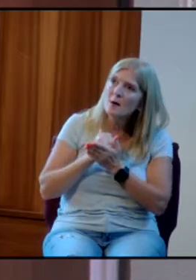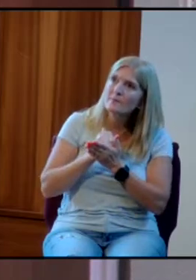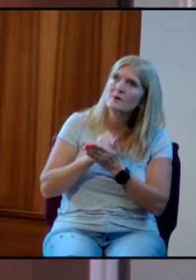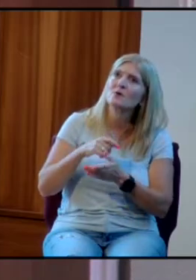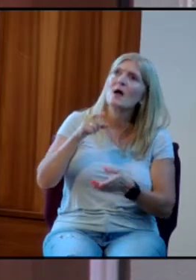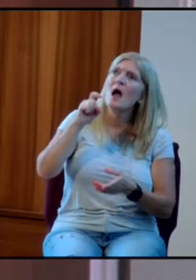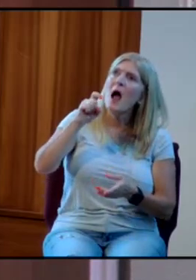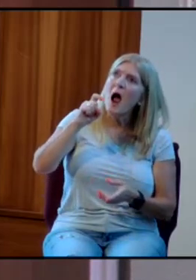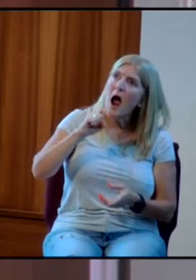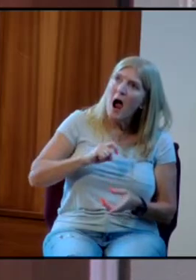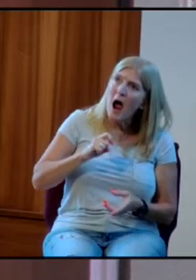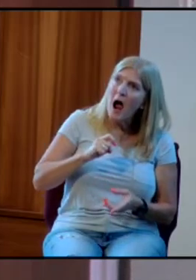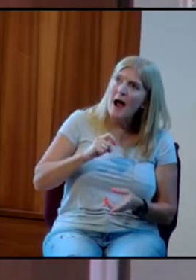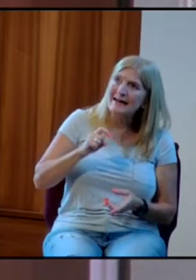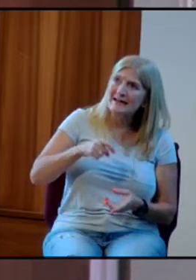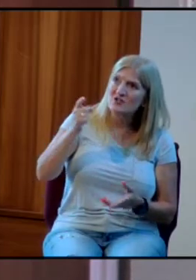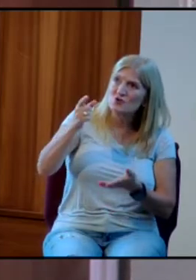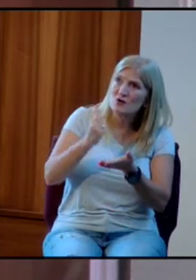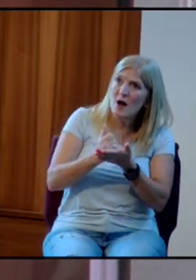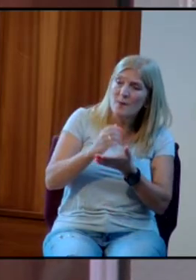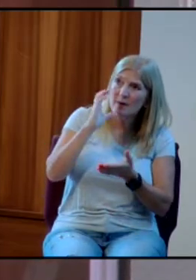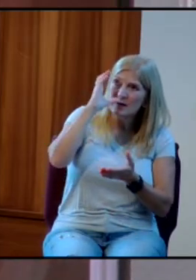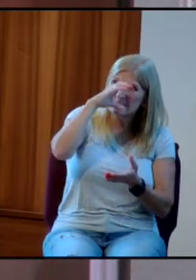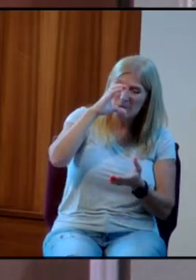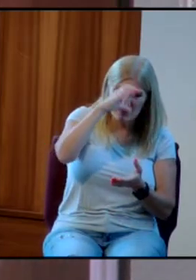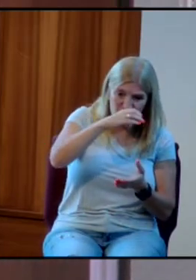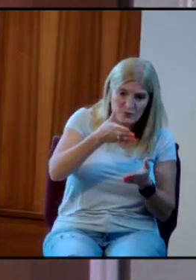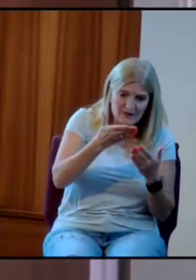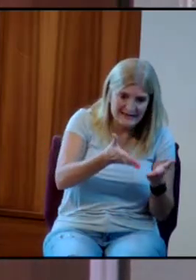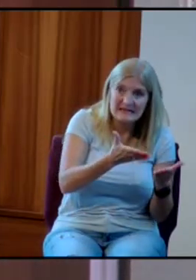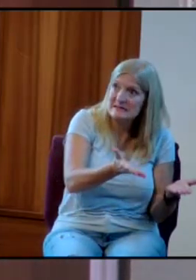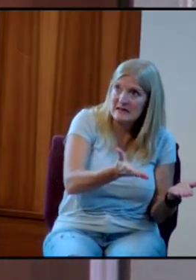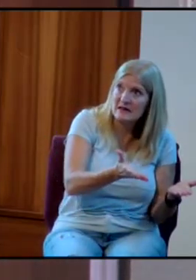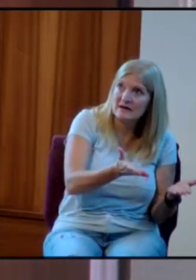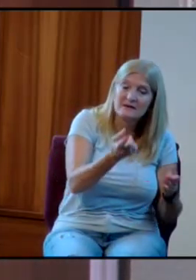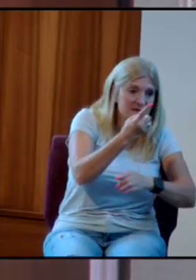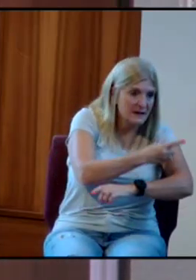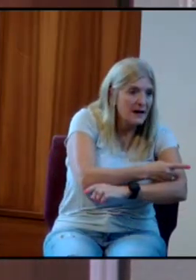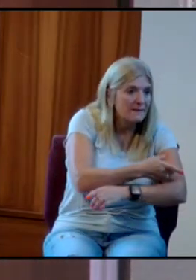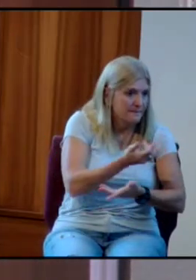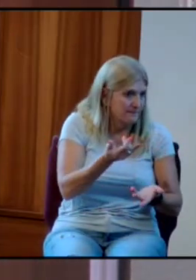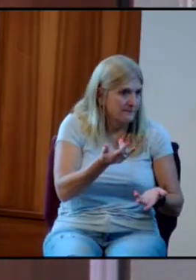I am pursuing this today. Would you help me be this kind of person today?